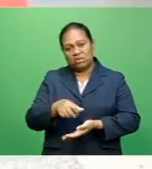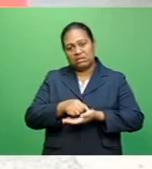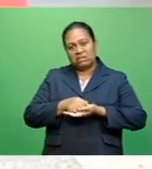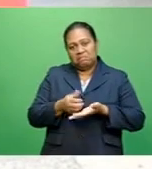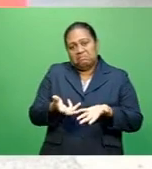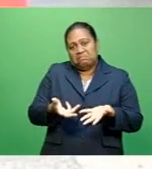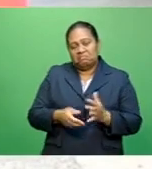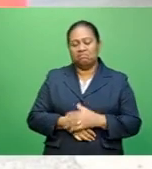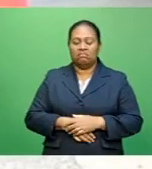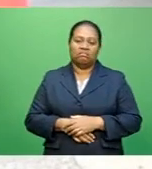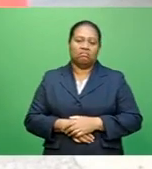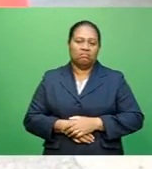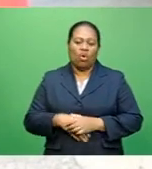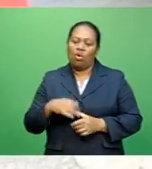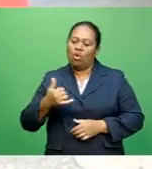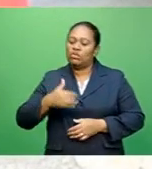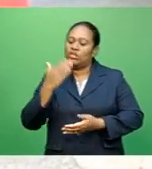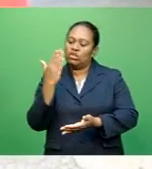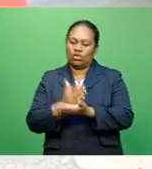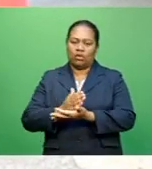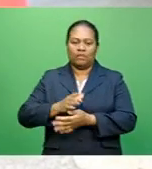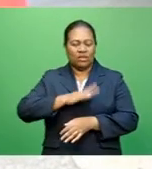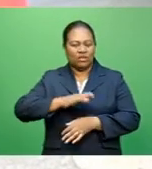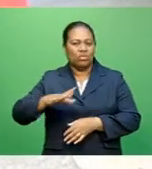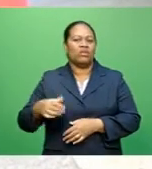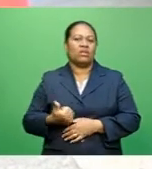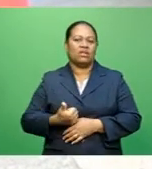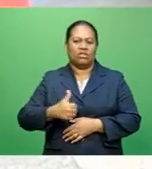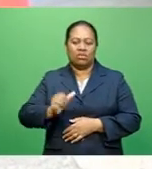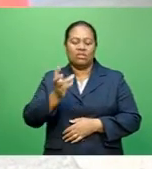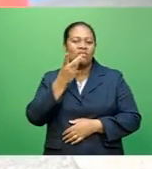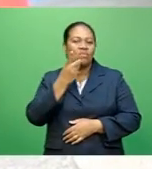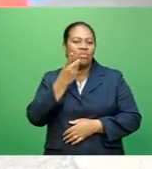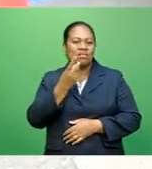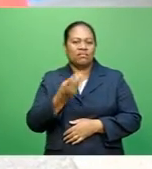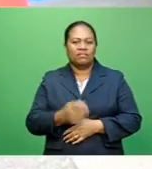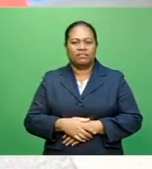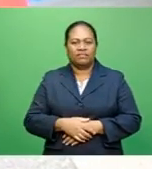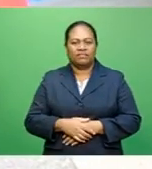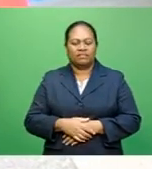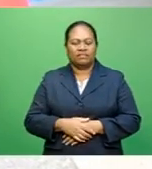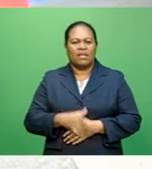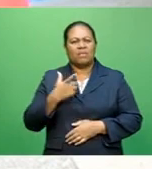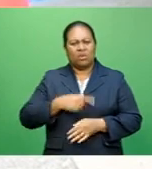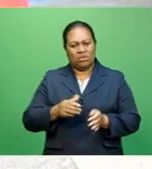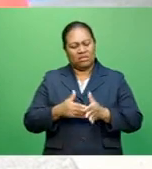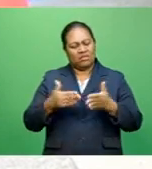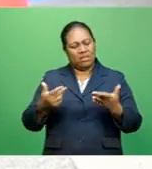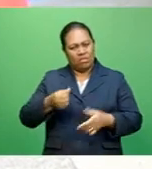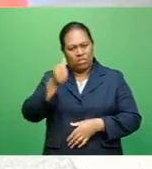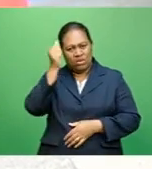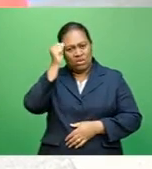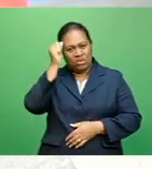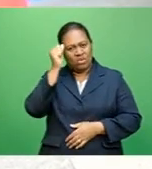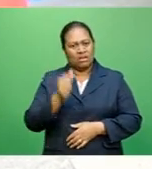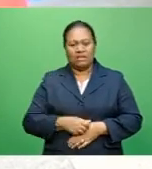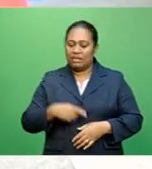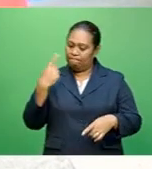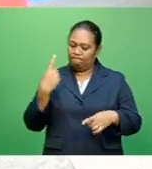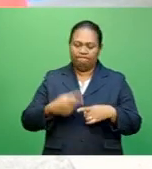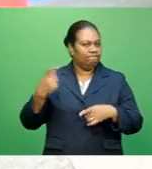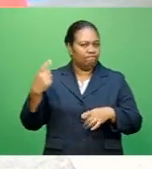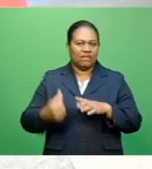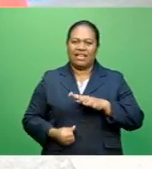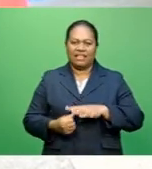their children from having mobile phones. So nowadays, you know, they can quickly access